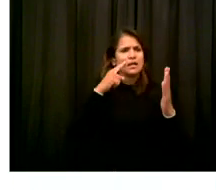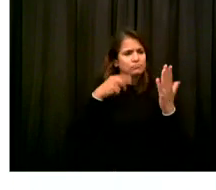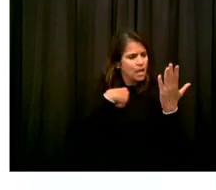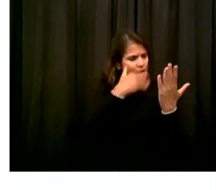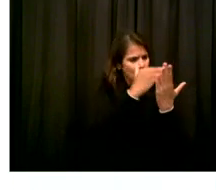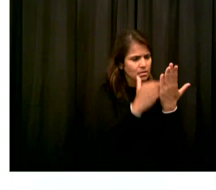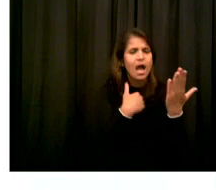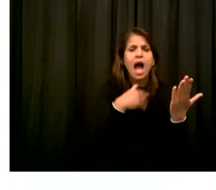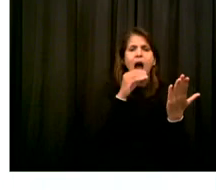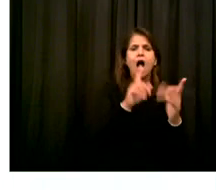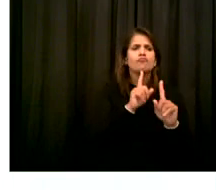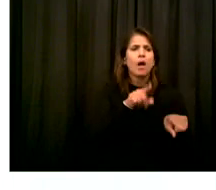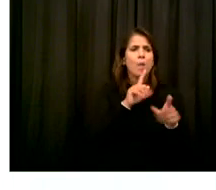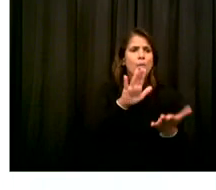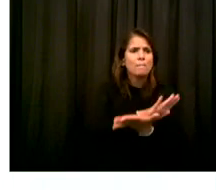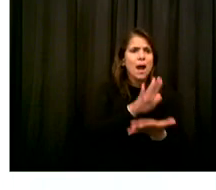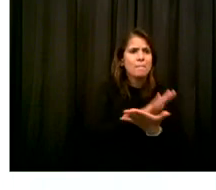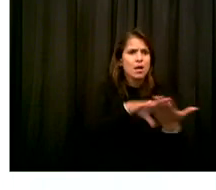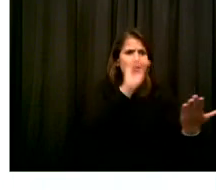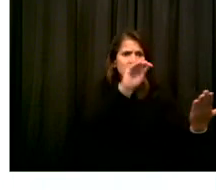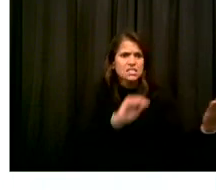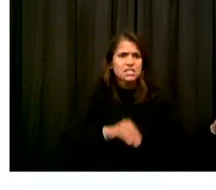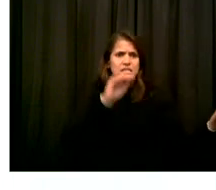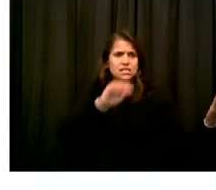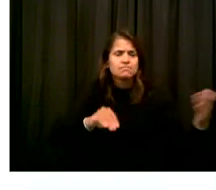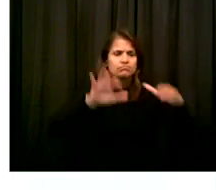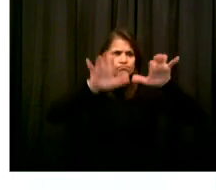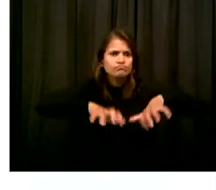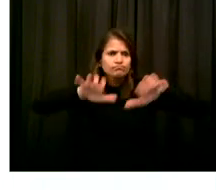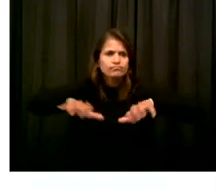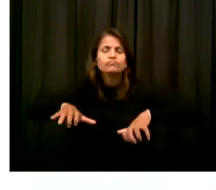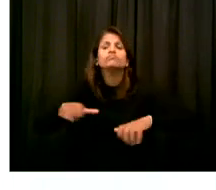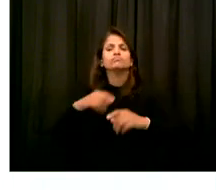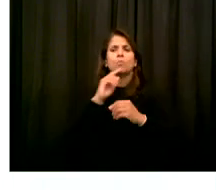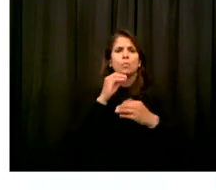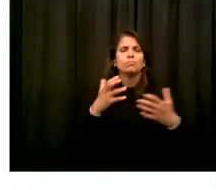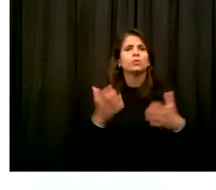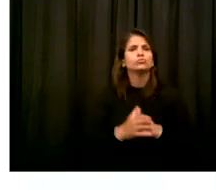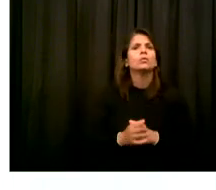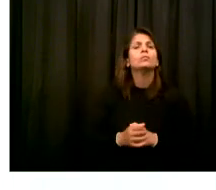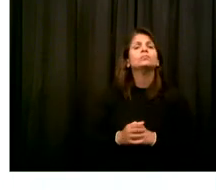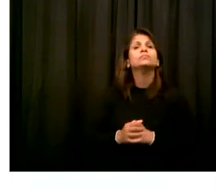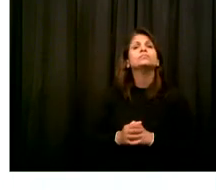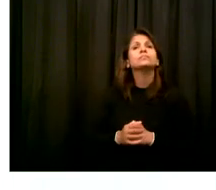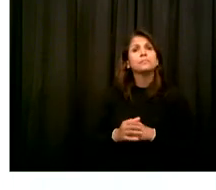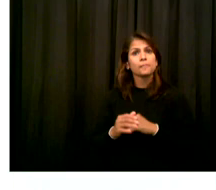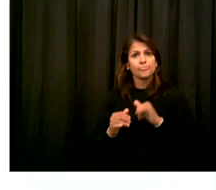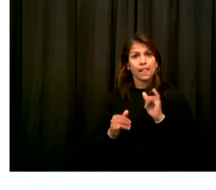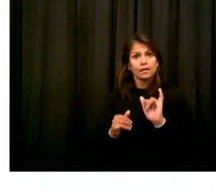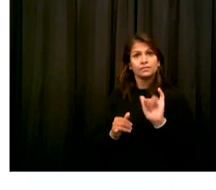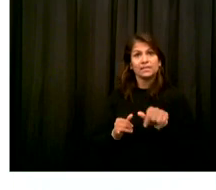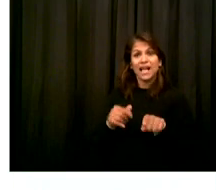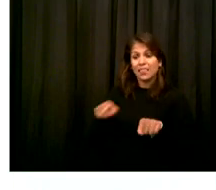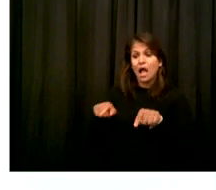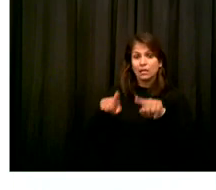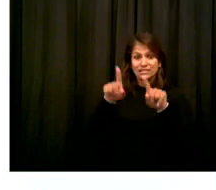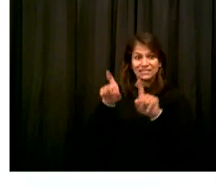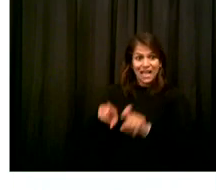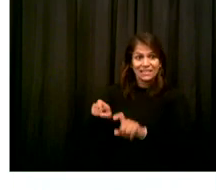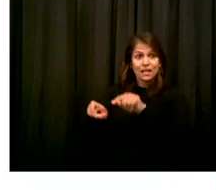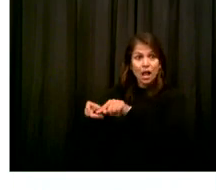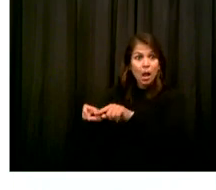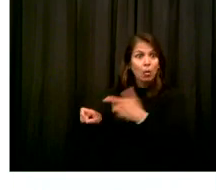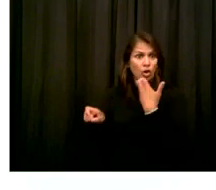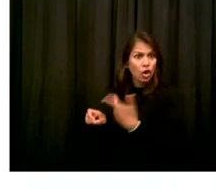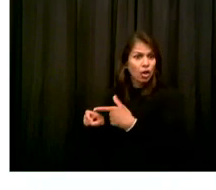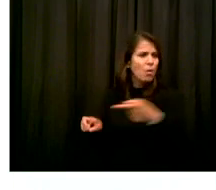while getting us faster faster faster turnaround times, also